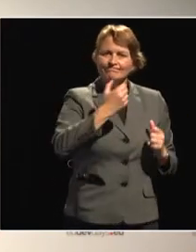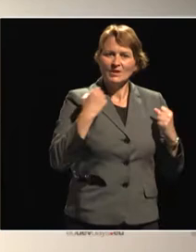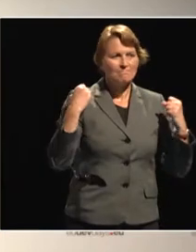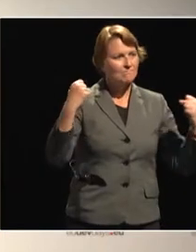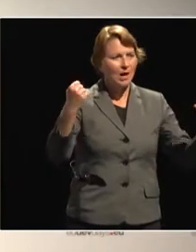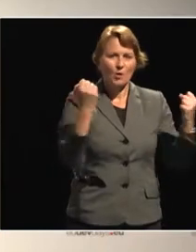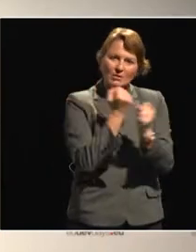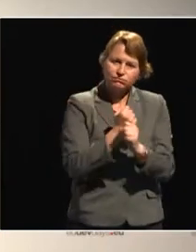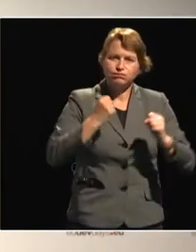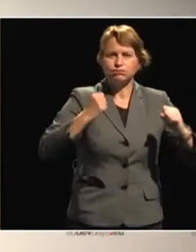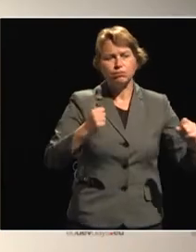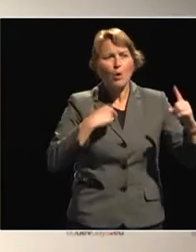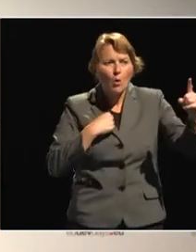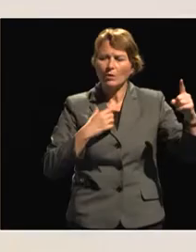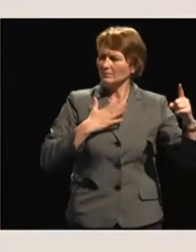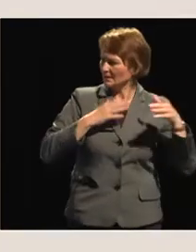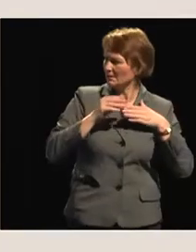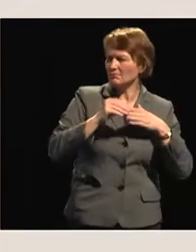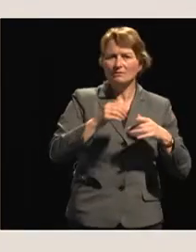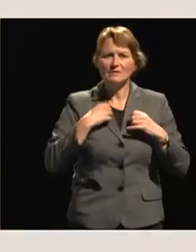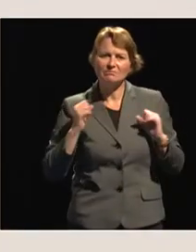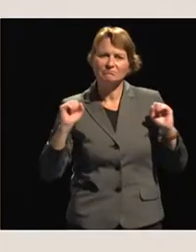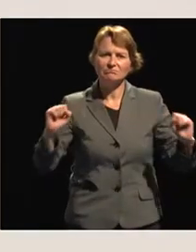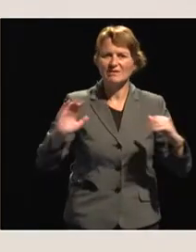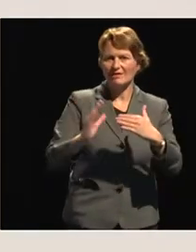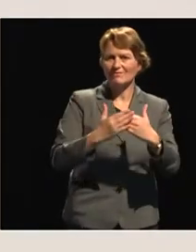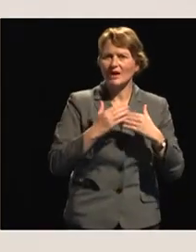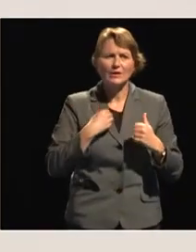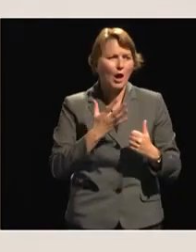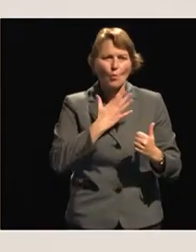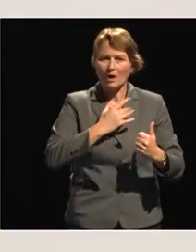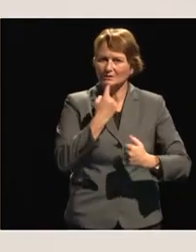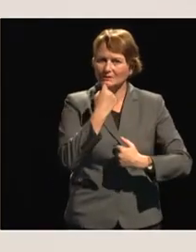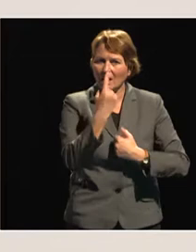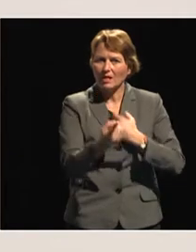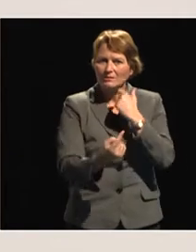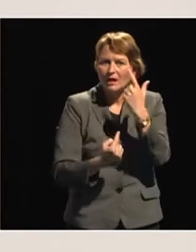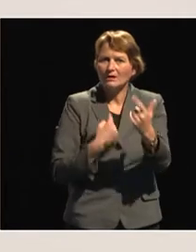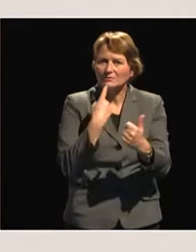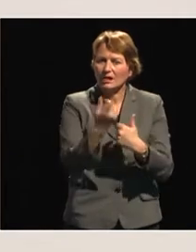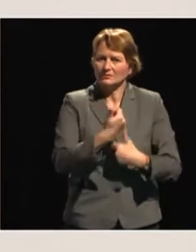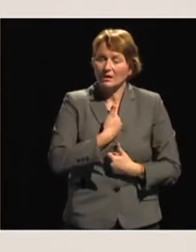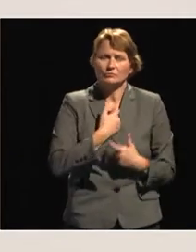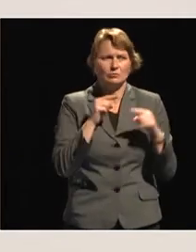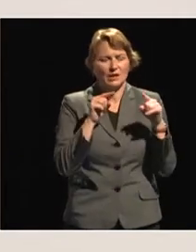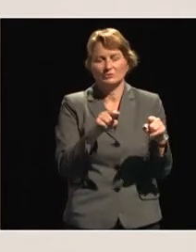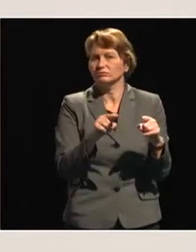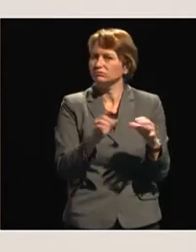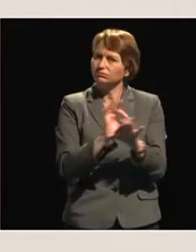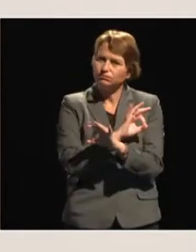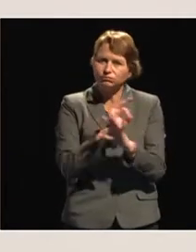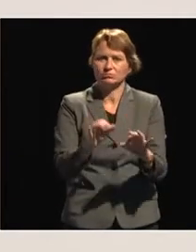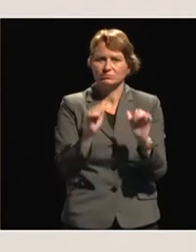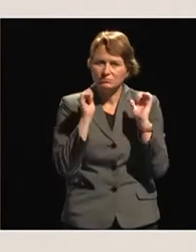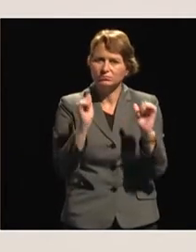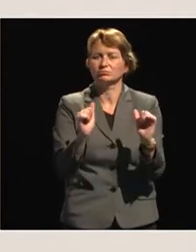leading area where she can defend and represent our own worries. So this is really a key, you know, a very good success